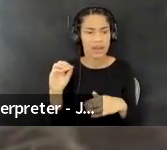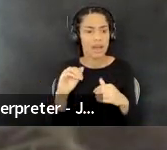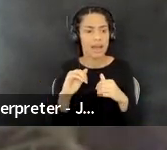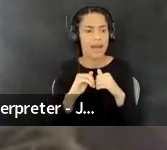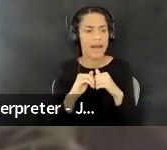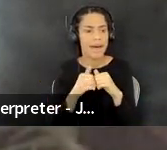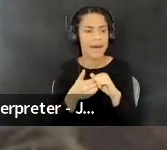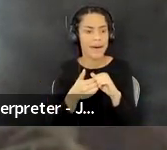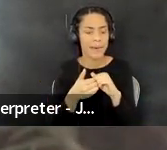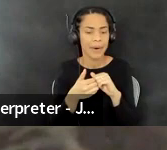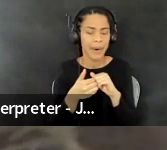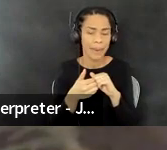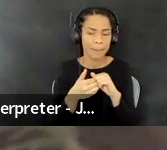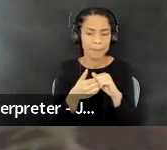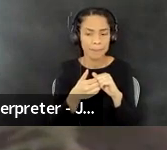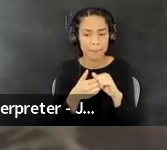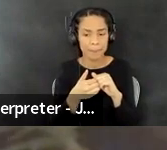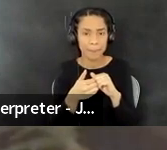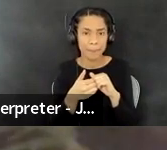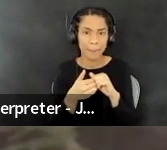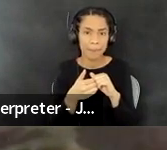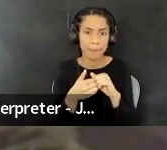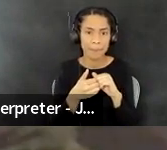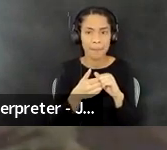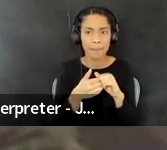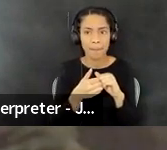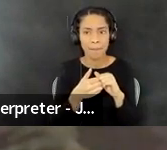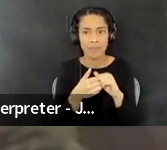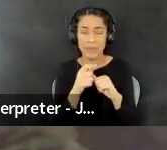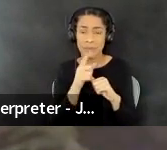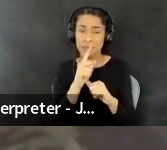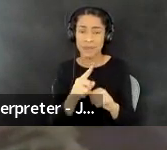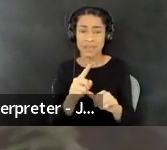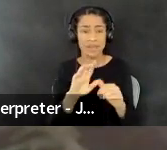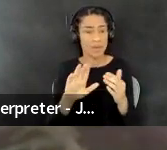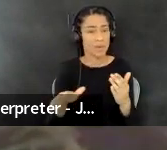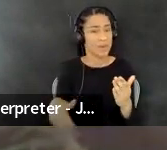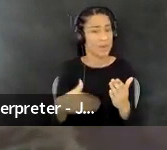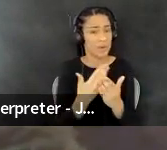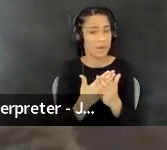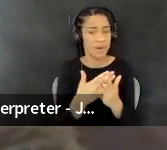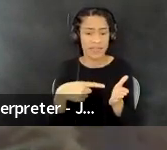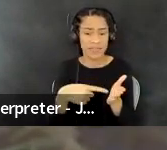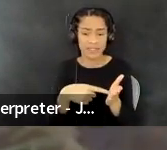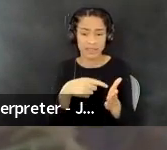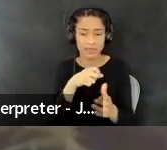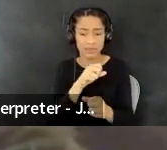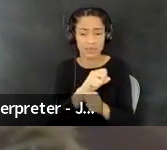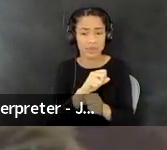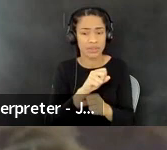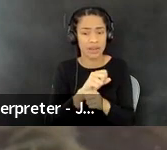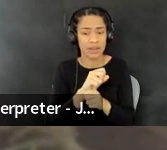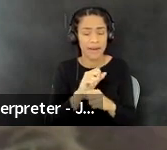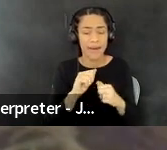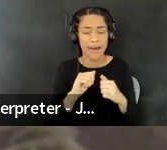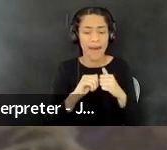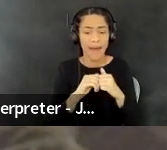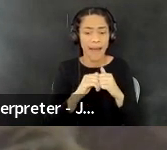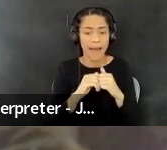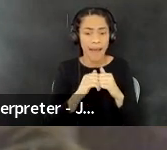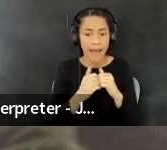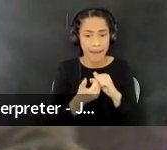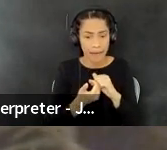um, that, uh, well, in all of this work, that, that the ways in which, um, uh,